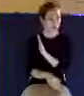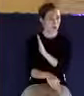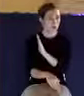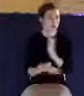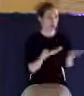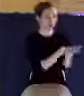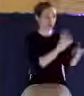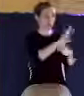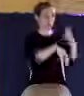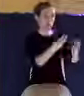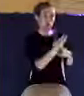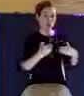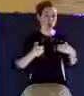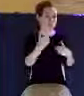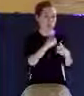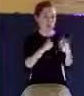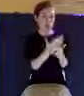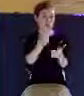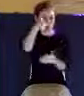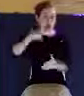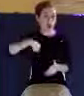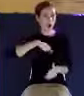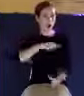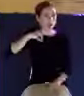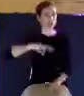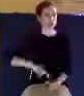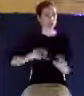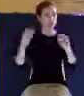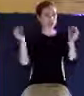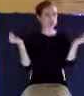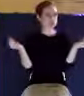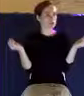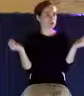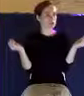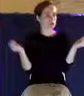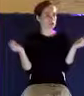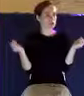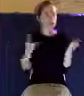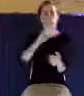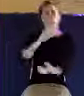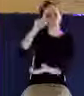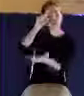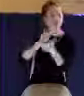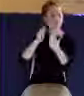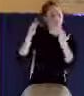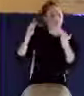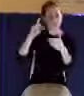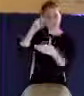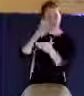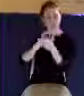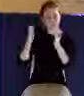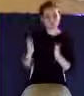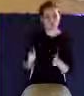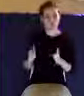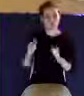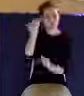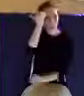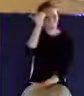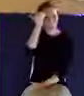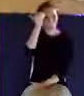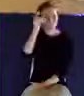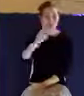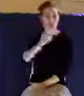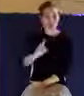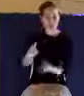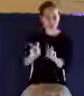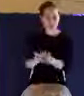And a true believer has the faith to see that. That the only real value of real life is in the kingdom